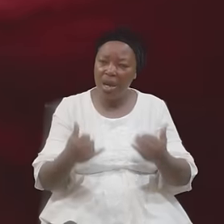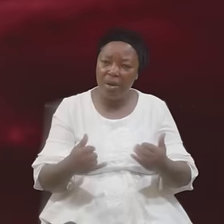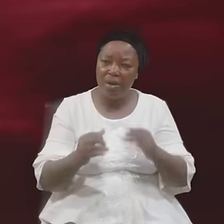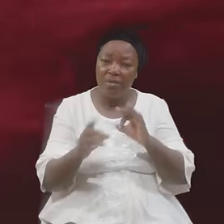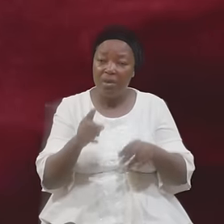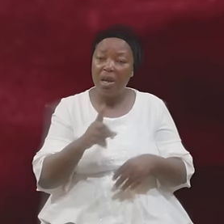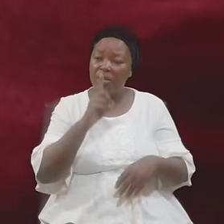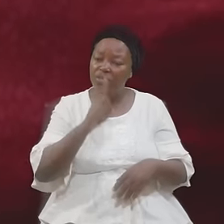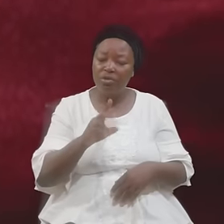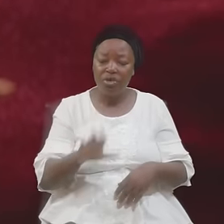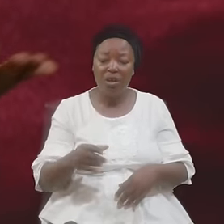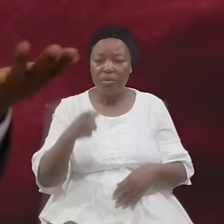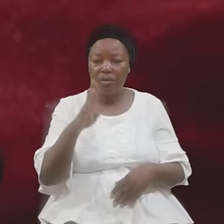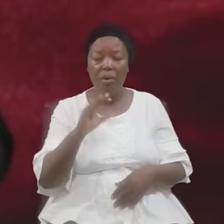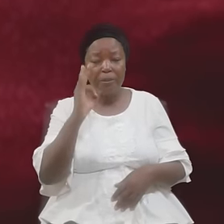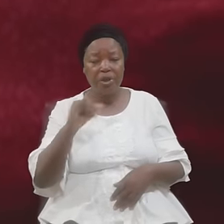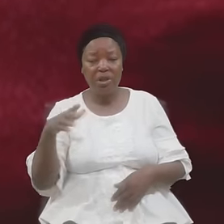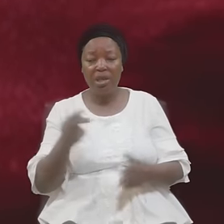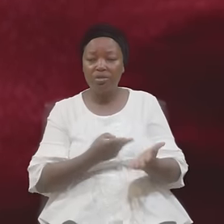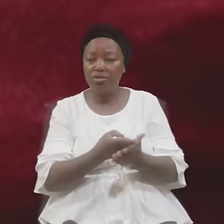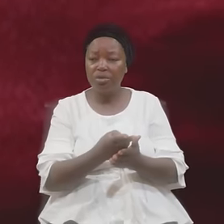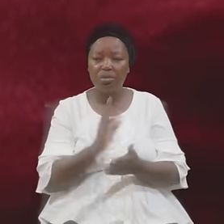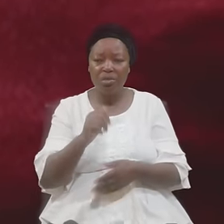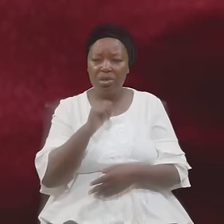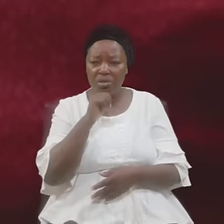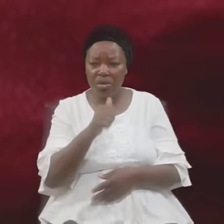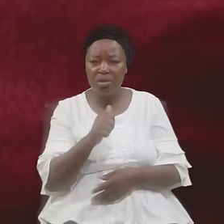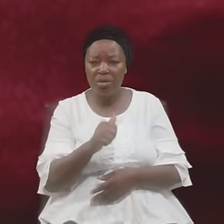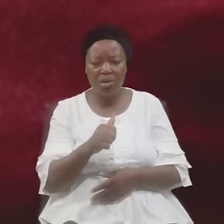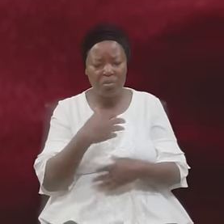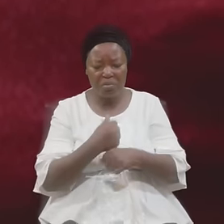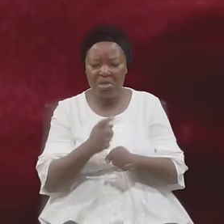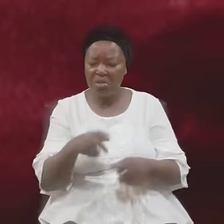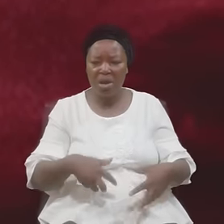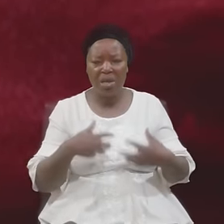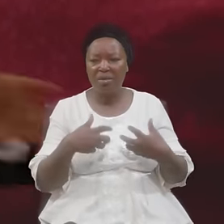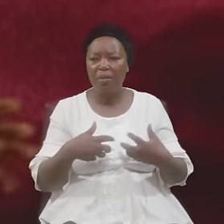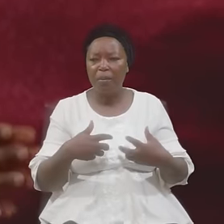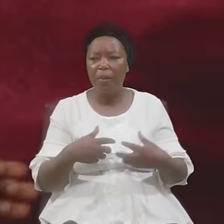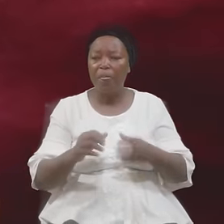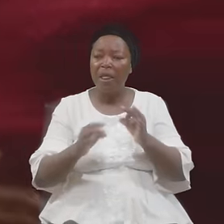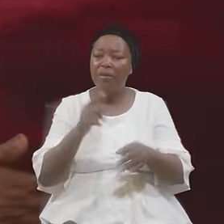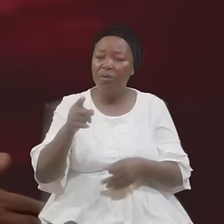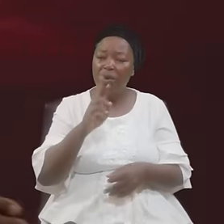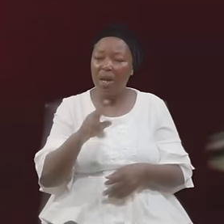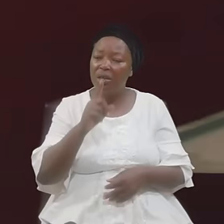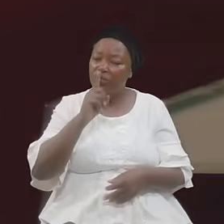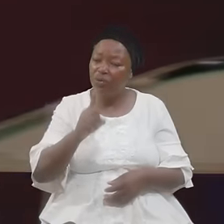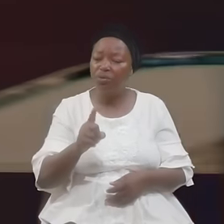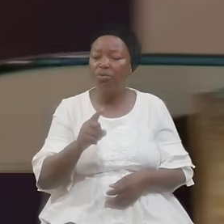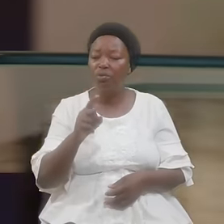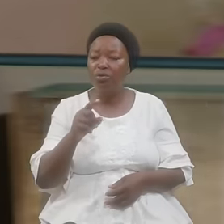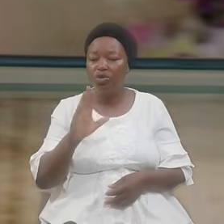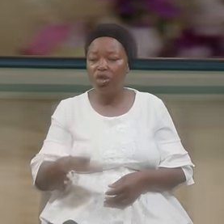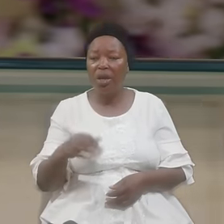Child Of God Preaching The Truth Will Not Make You Angry If You Are A Real Child